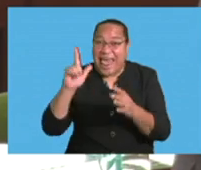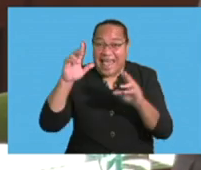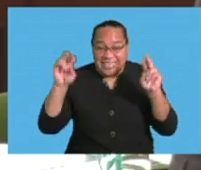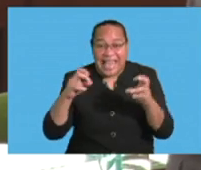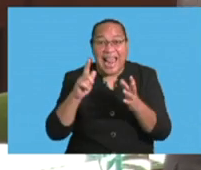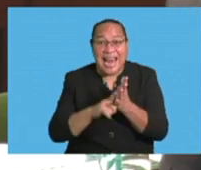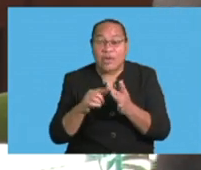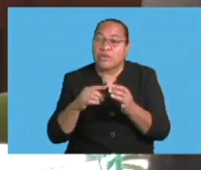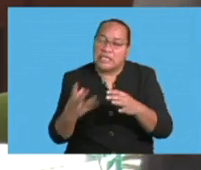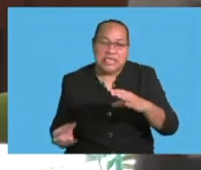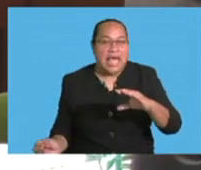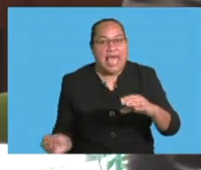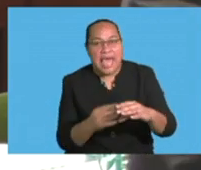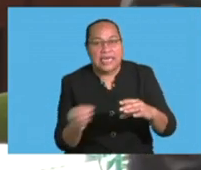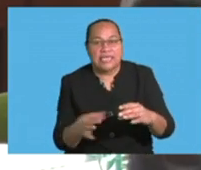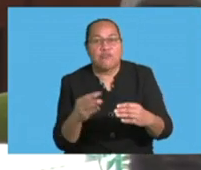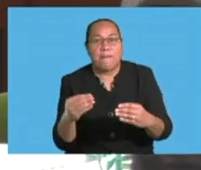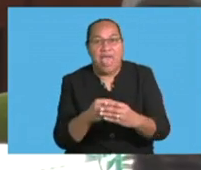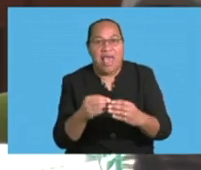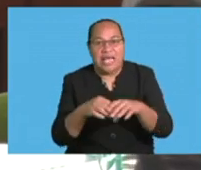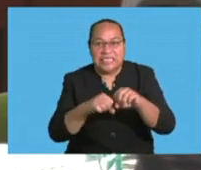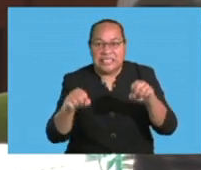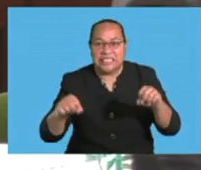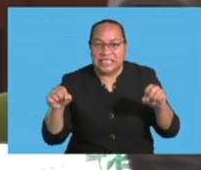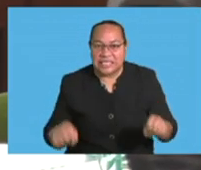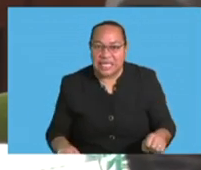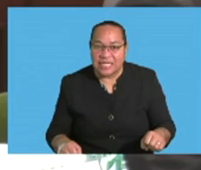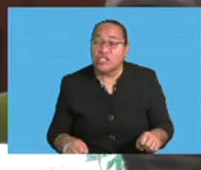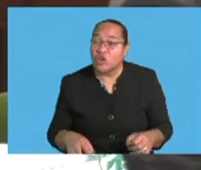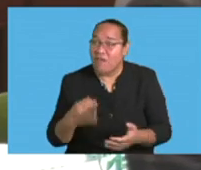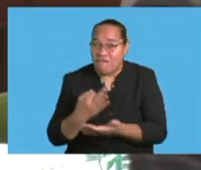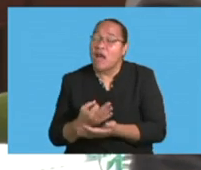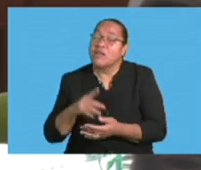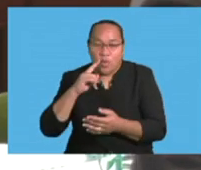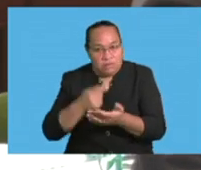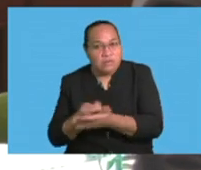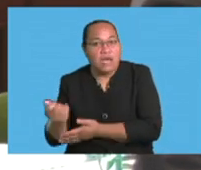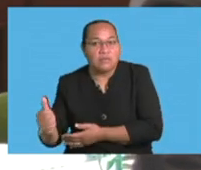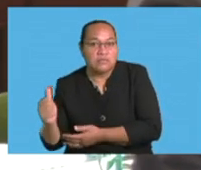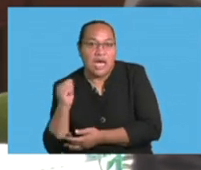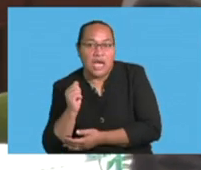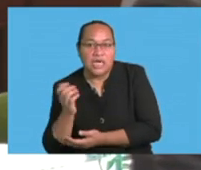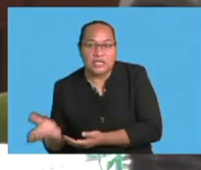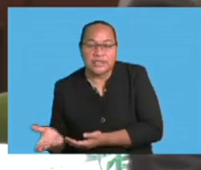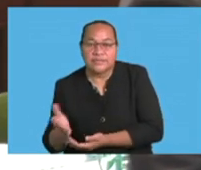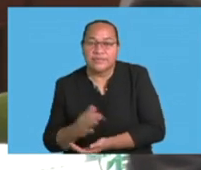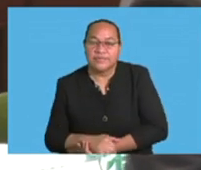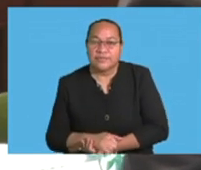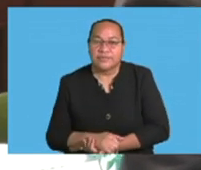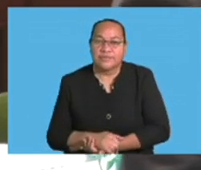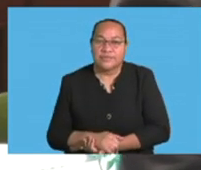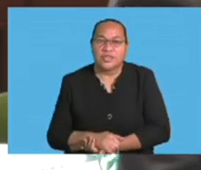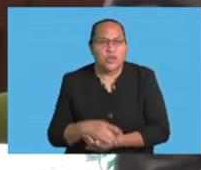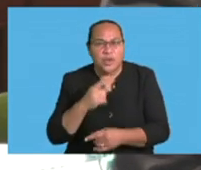into the banking system. And the opposite happens when the funds are in fact repaid. Earlier Mr. Speaker Sir, we had talked about